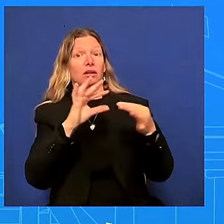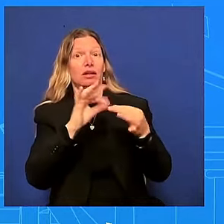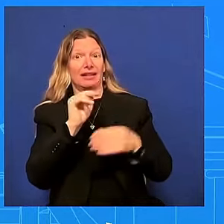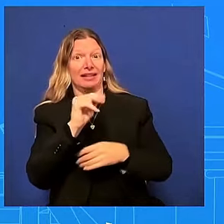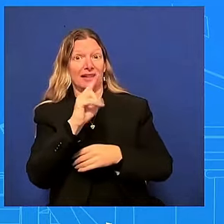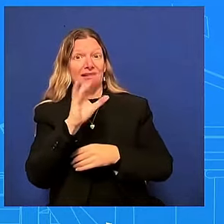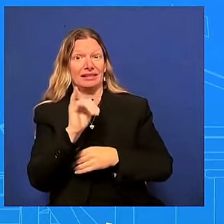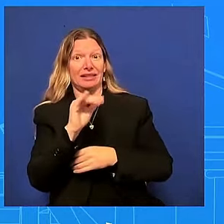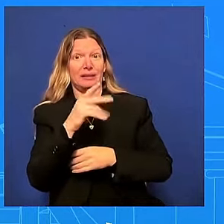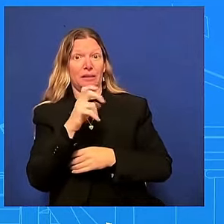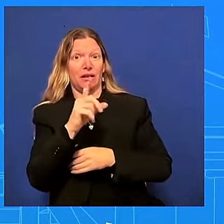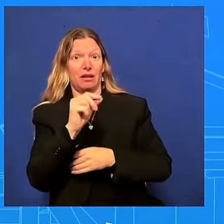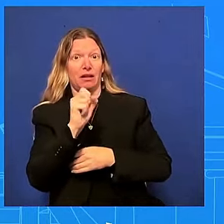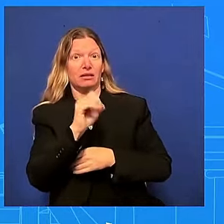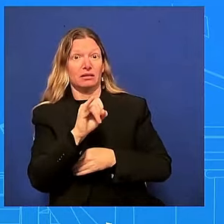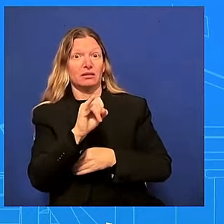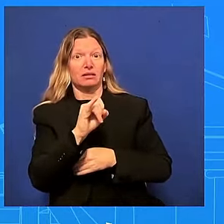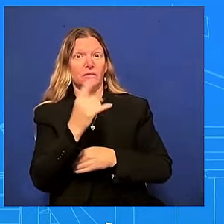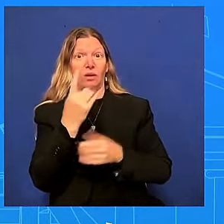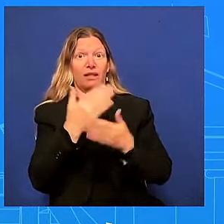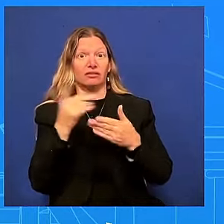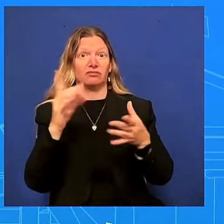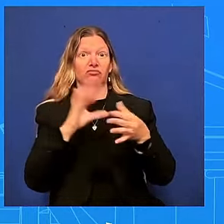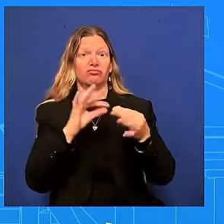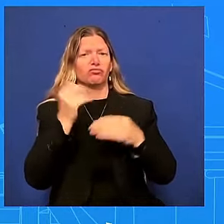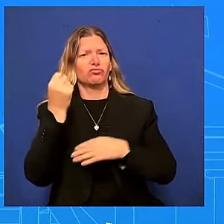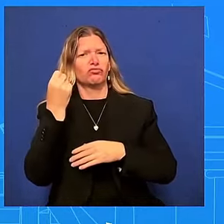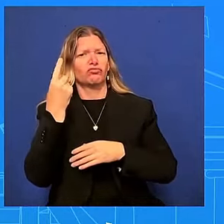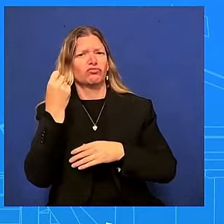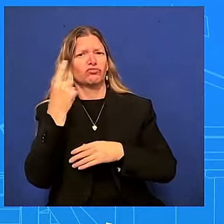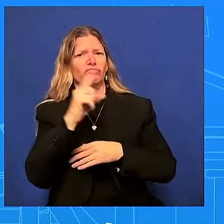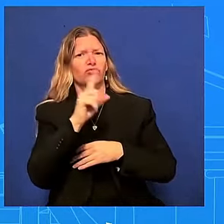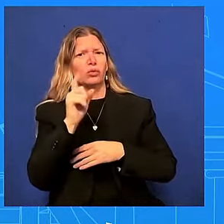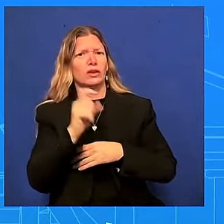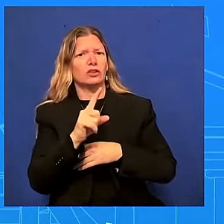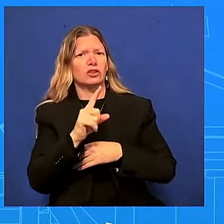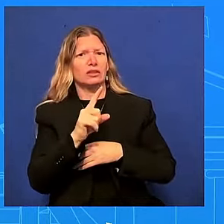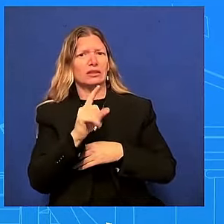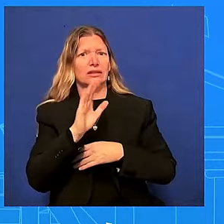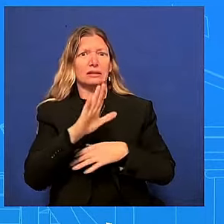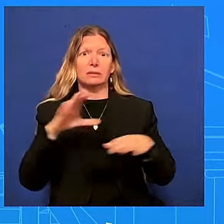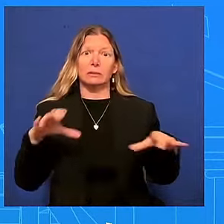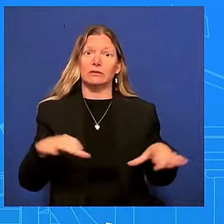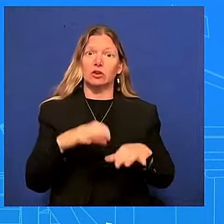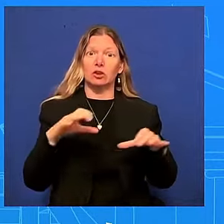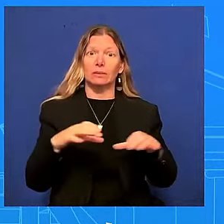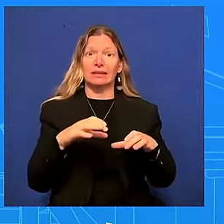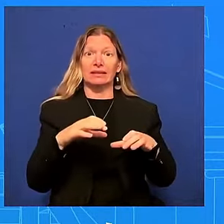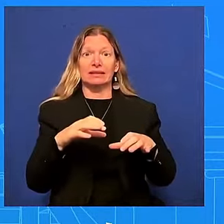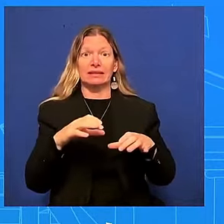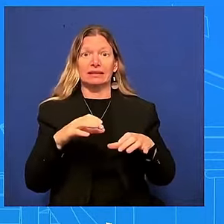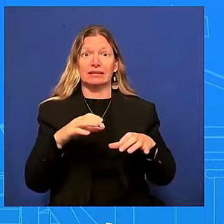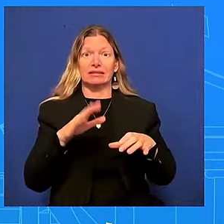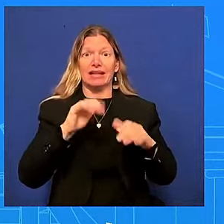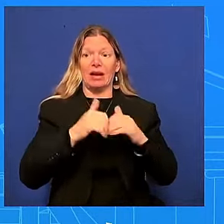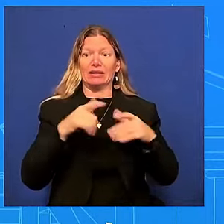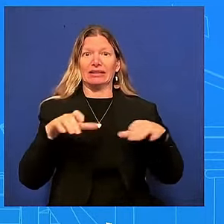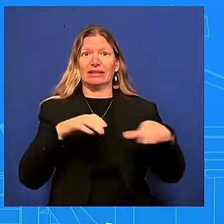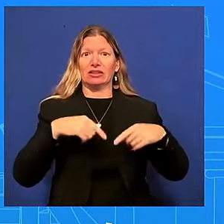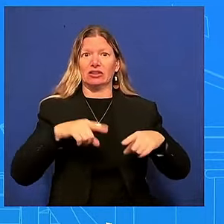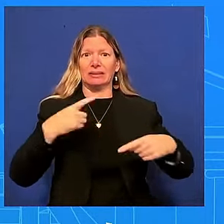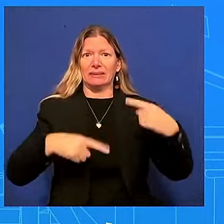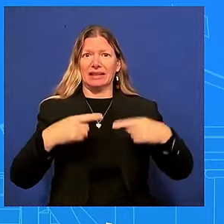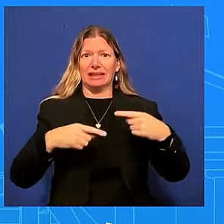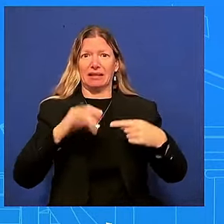whether his performance was an episode or a condition so i guess i wondered if there's been any consideration given to like releasing a more